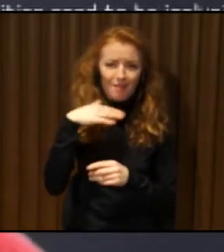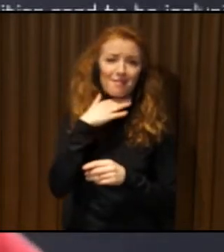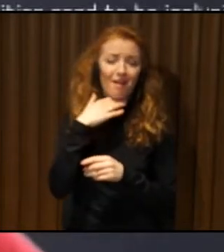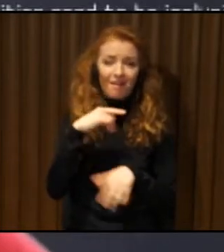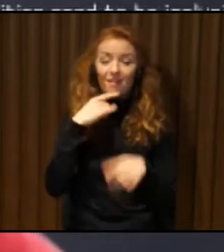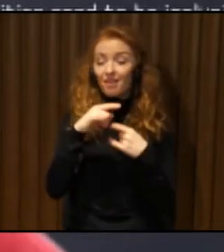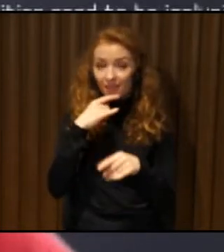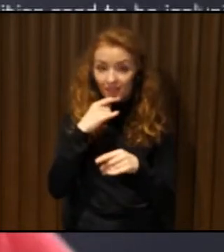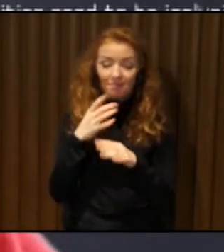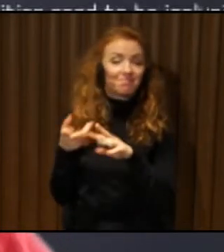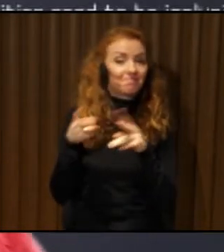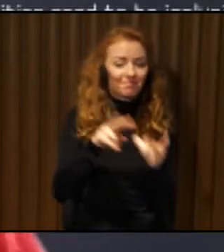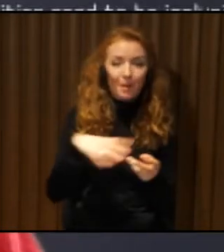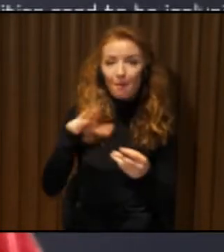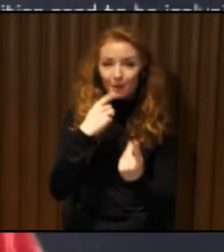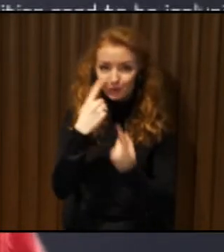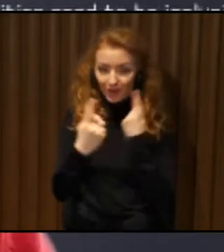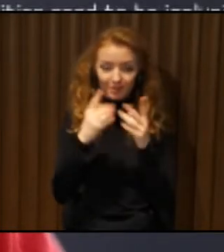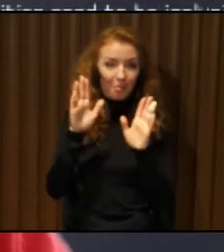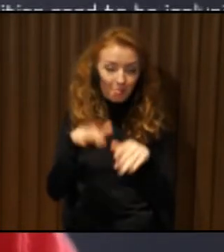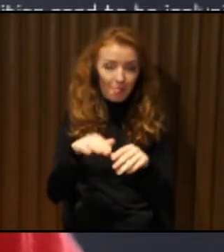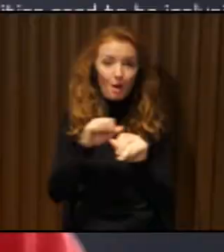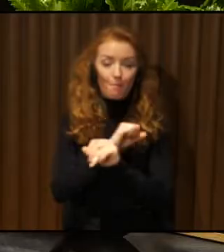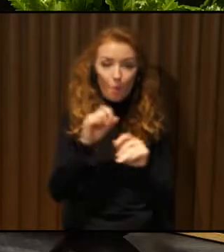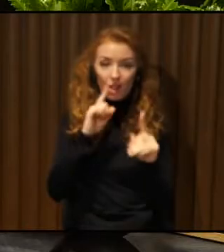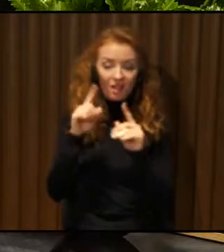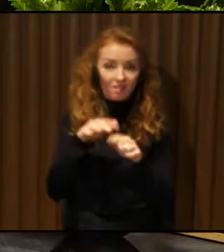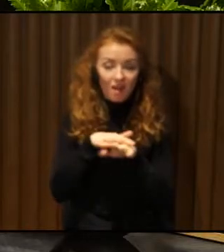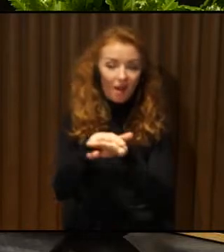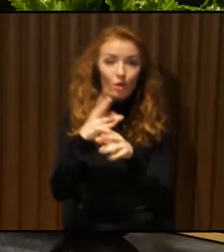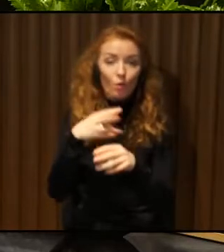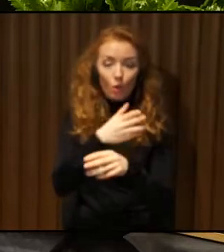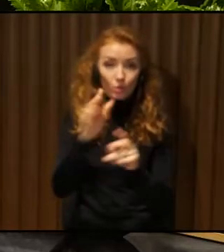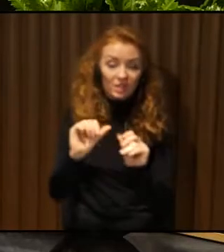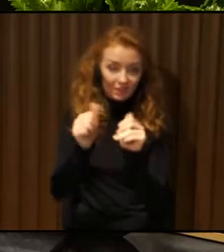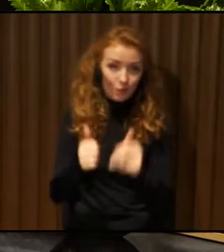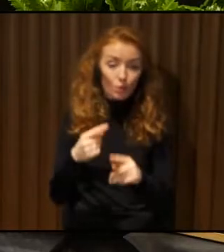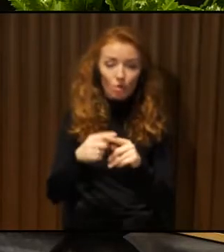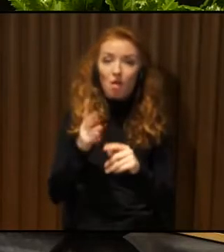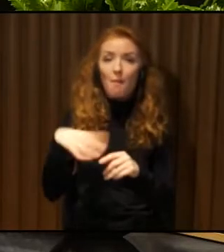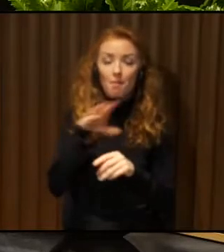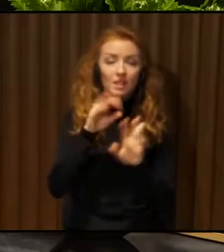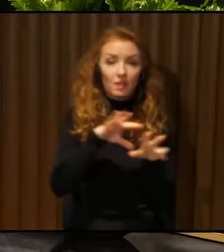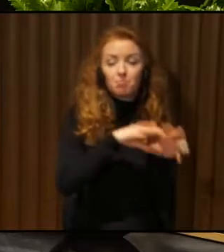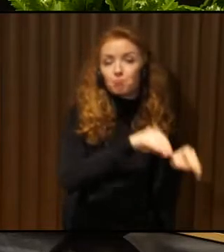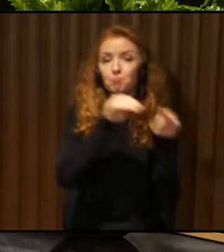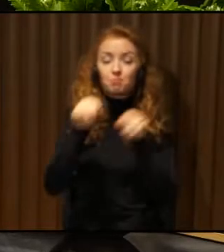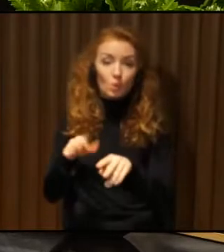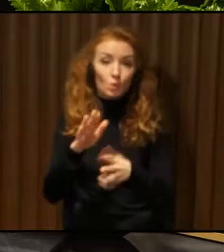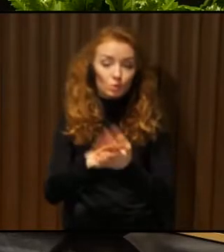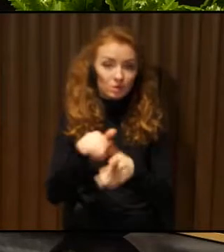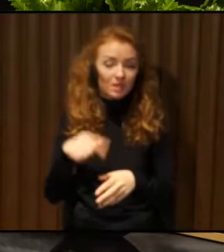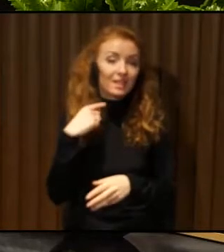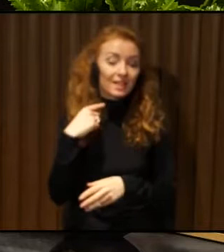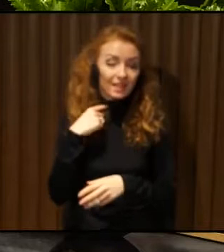mobility, the miracle you developed. So how can we copy-paste it into Riga Street? Let me try to